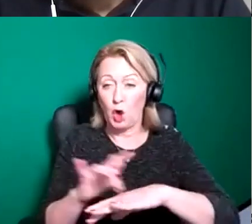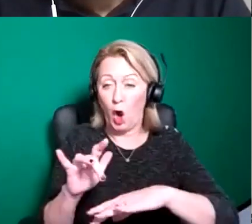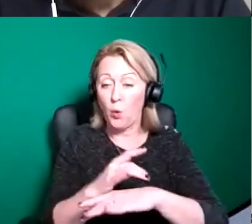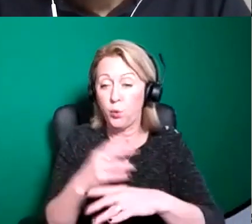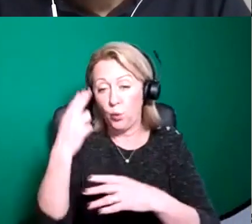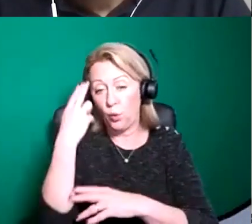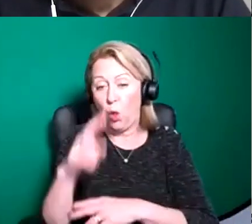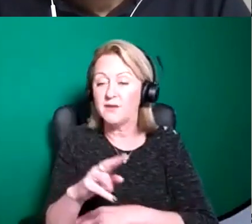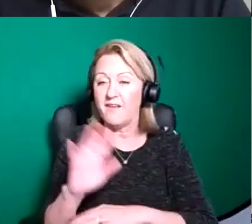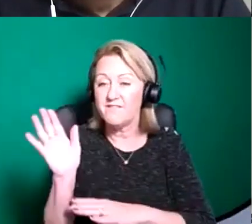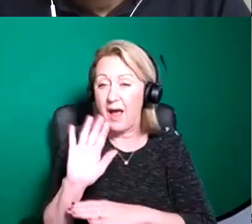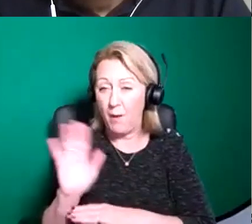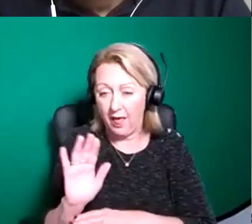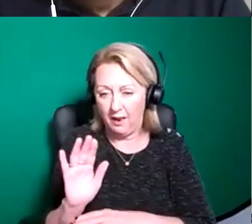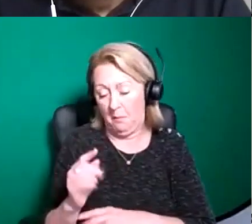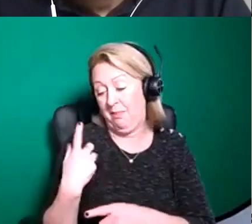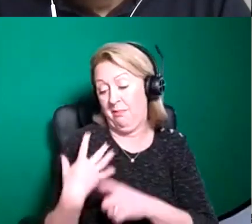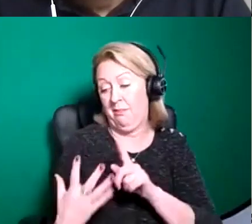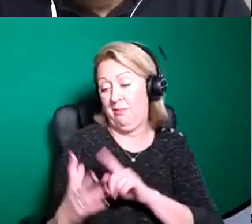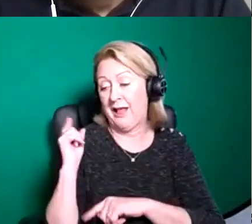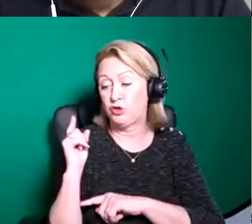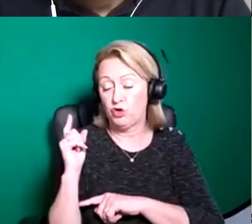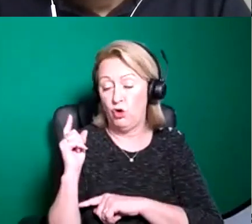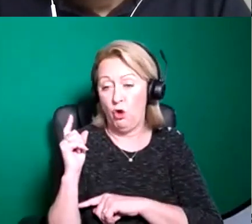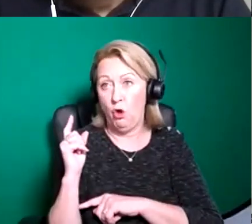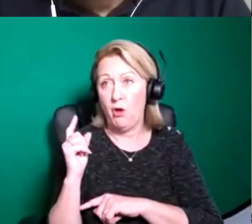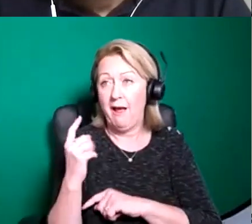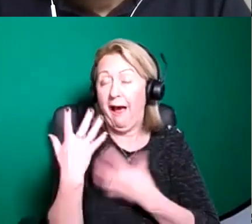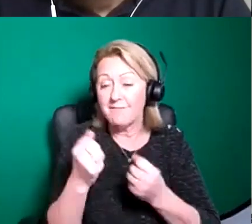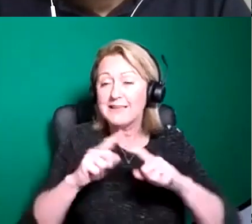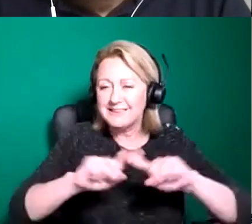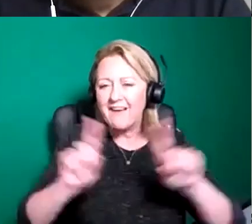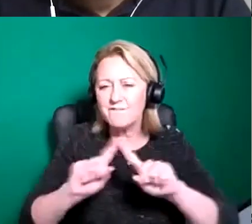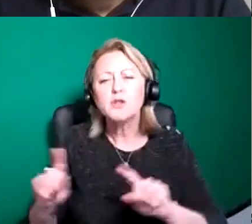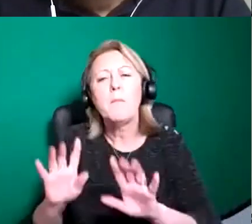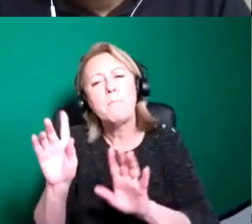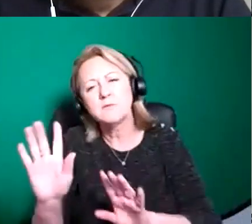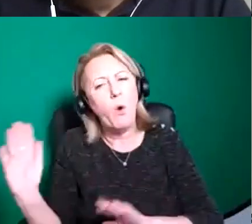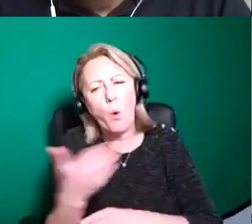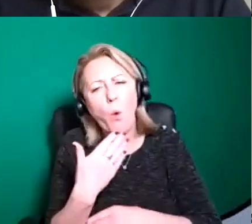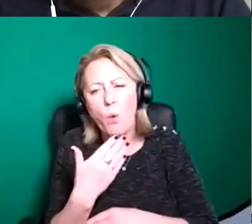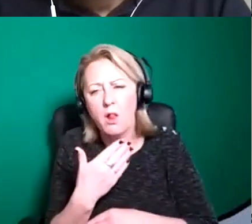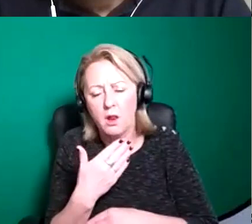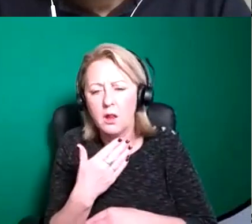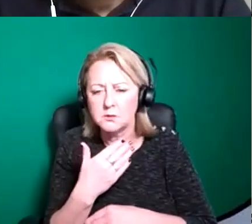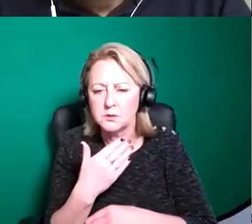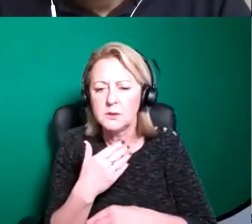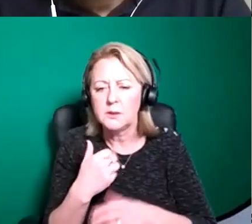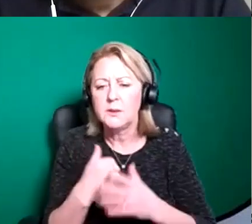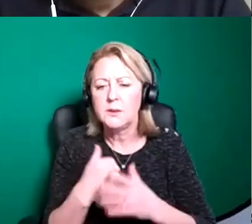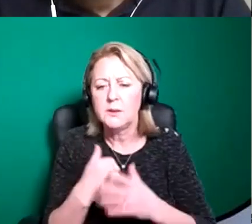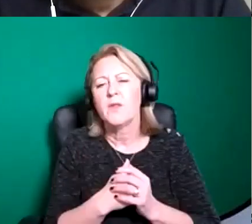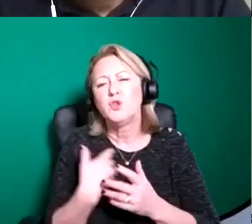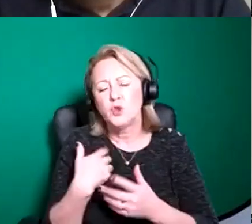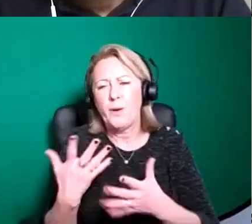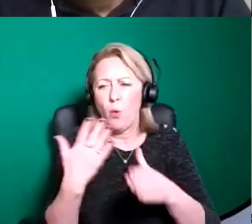diverse work last year we presented um timeless from jolly vian we work with jolly vian a lot so we work with a lot of